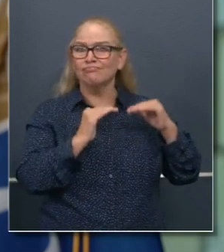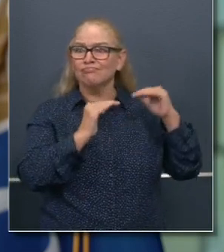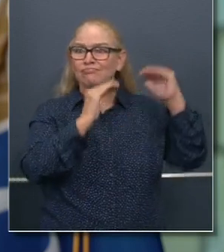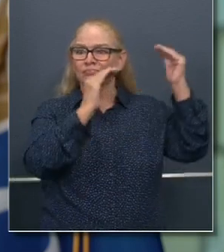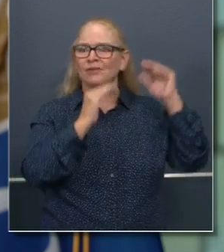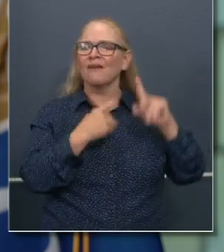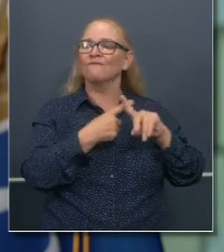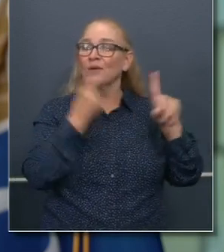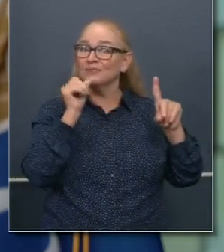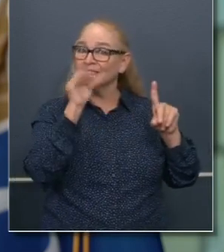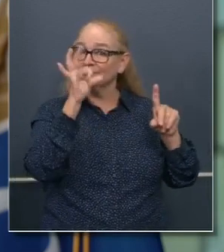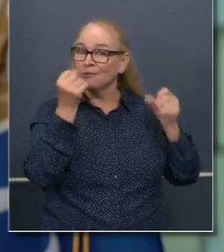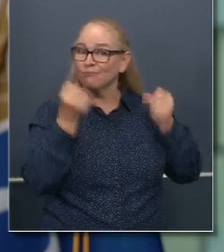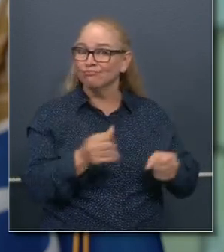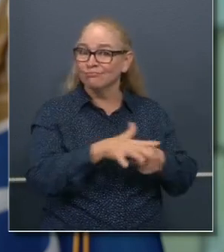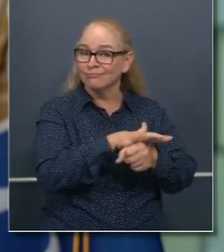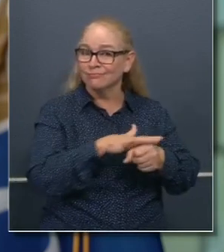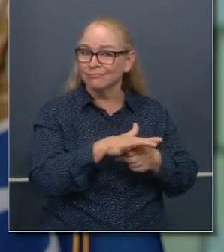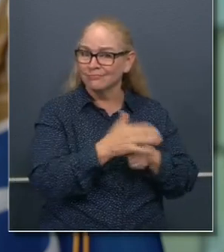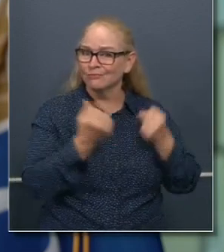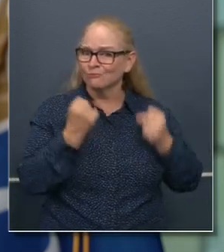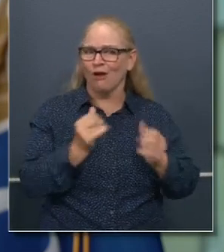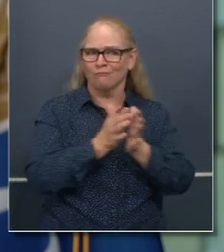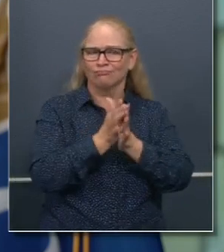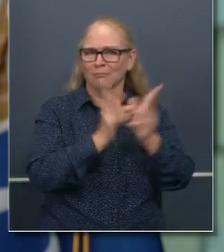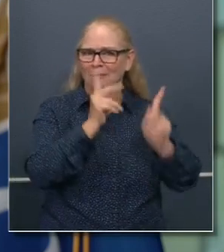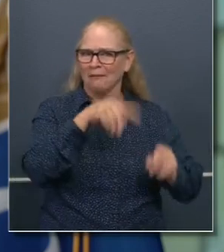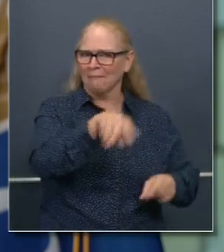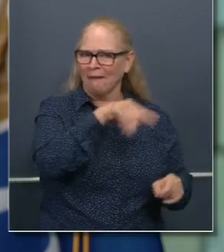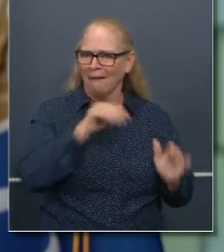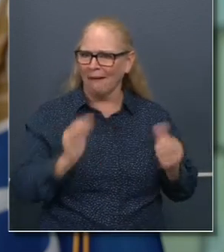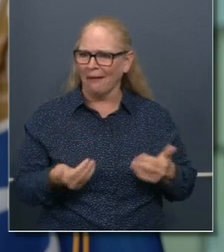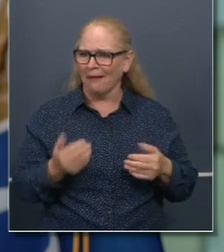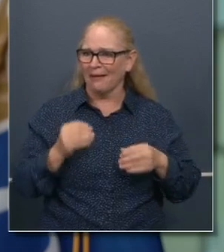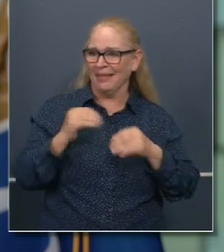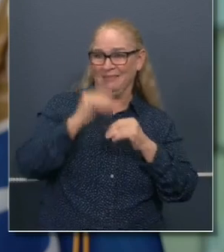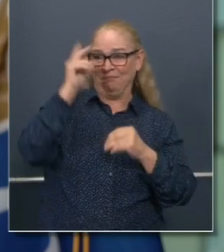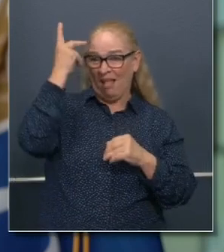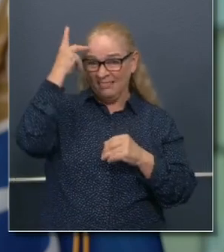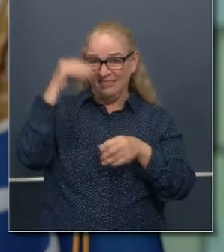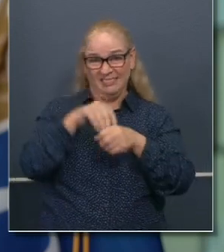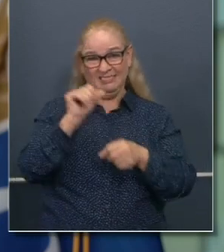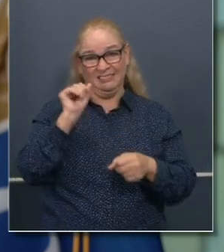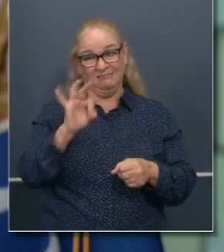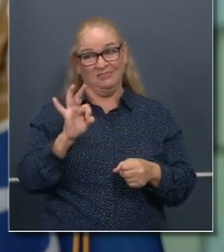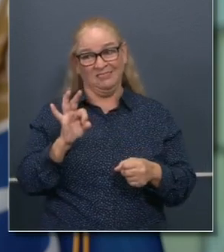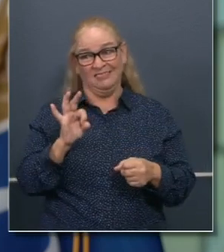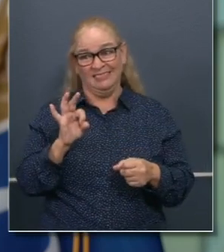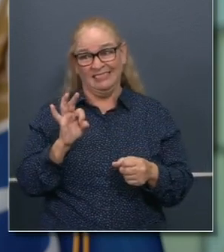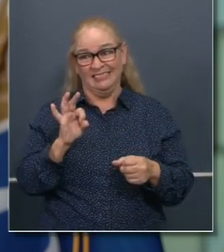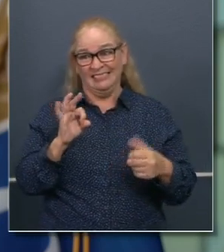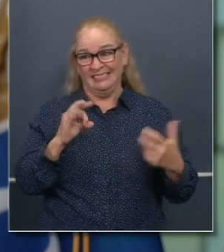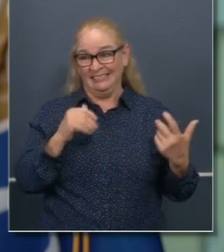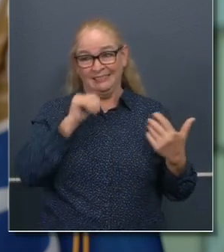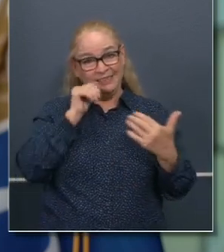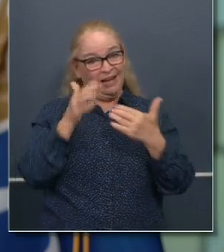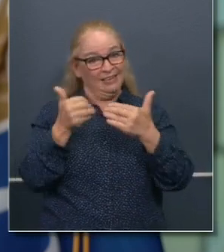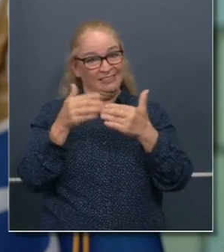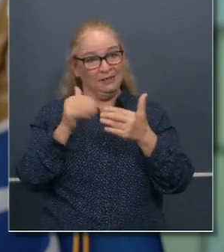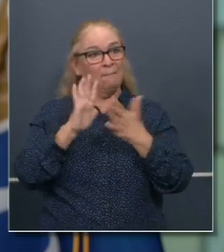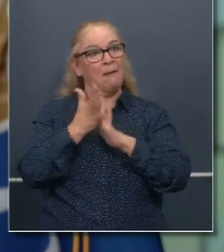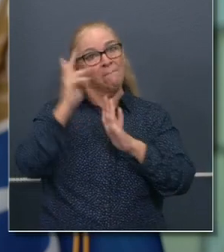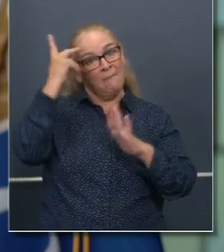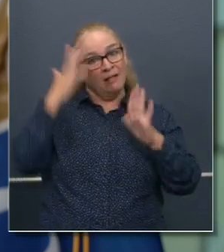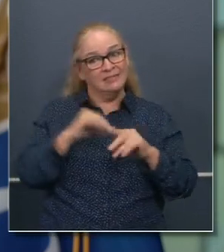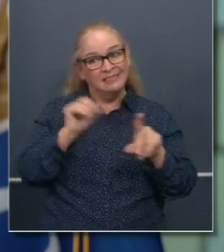Francisco politics, you know, it's not for the timid. And it doesn't surprise me at all that so many of our nation's great leaders, Nancy Pelosi being